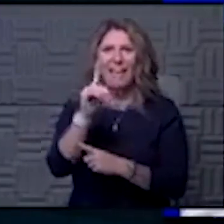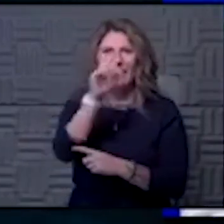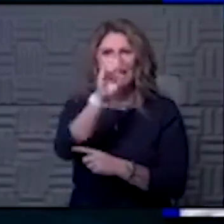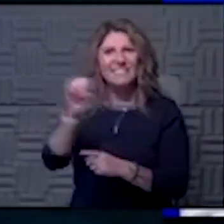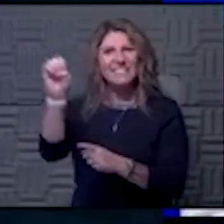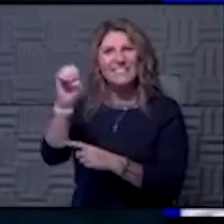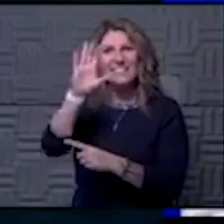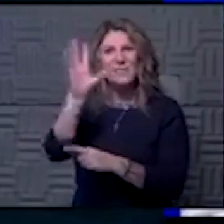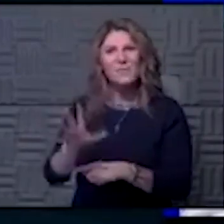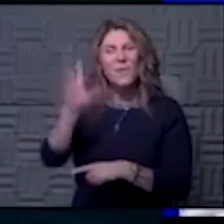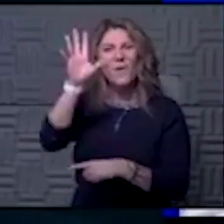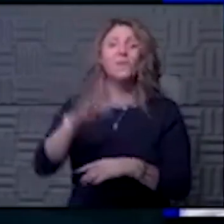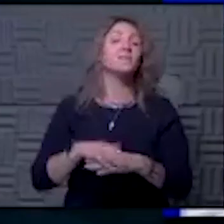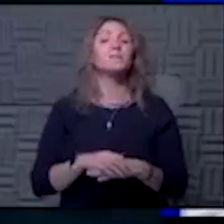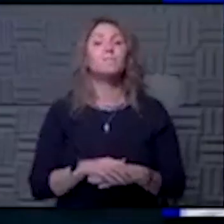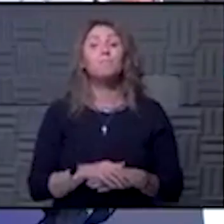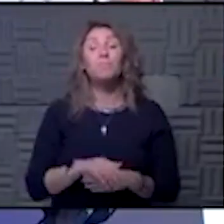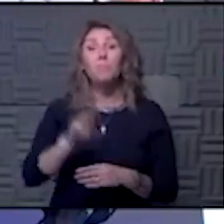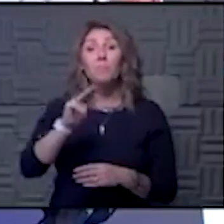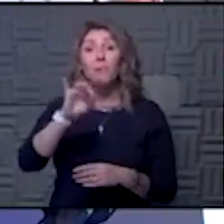big thing. Marius, how about you?